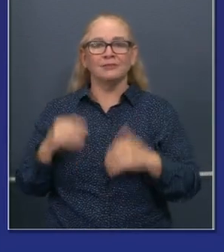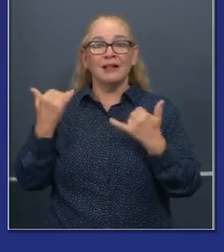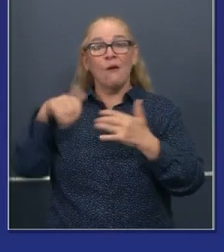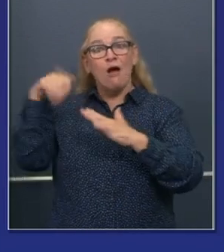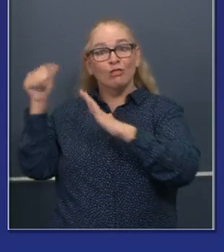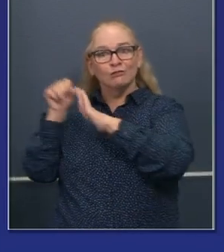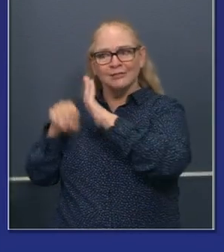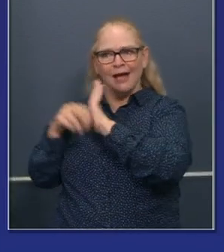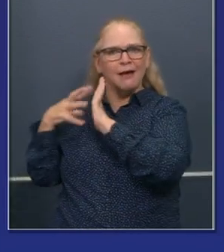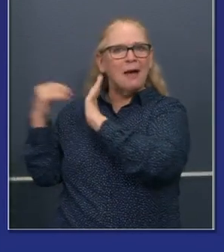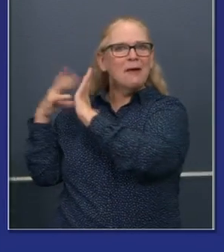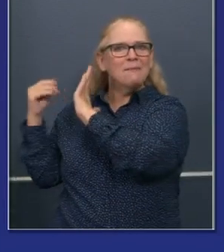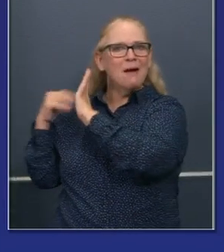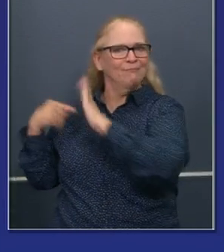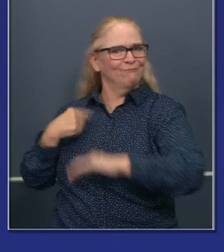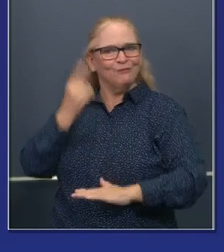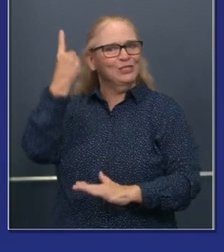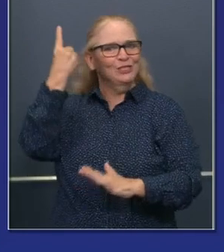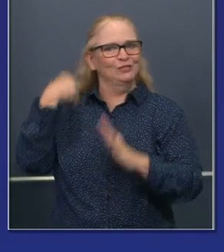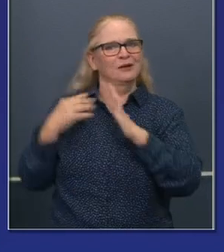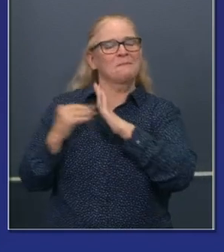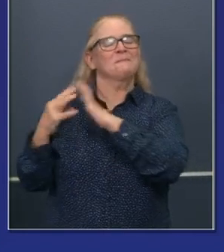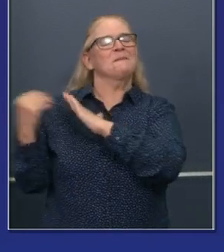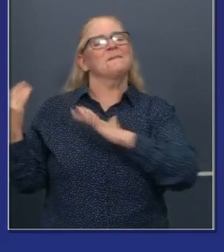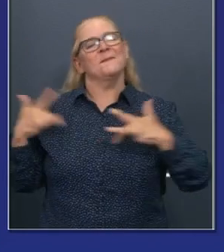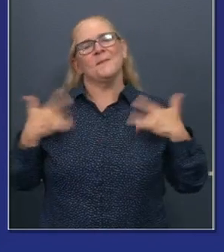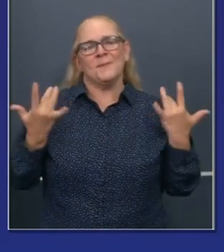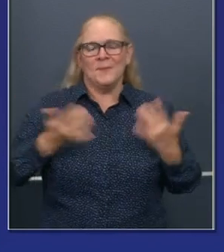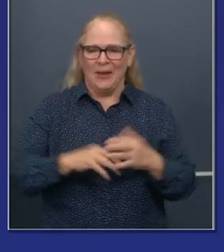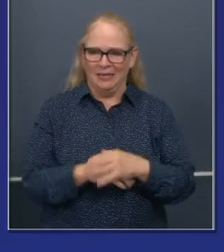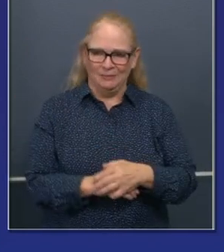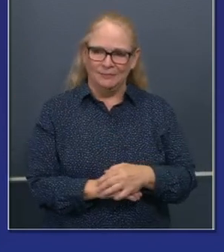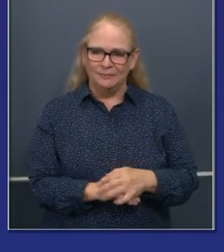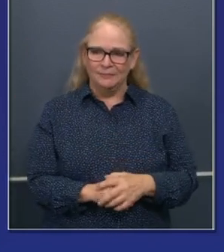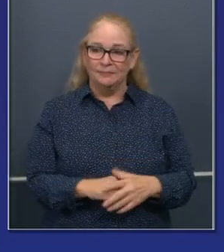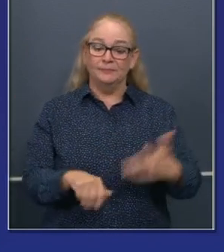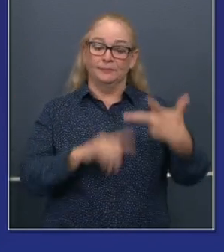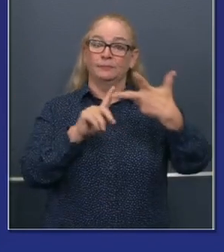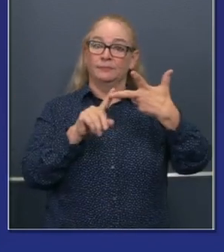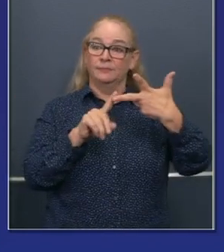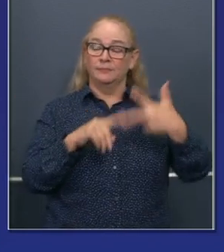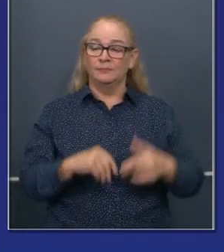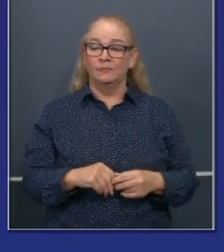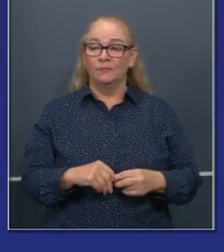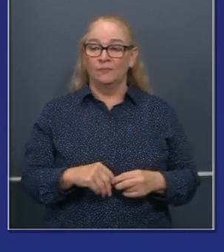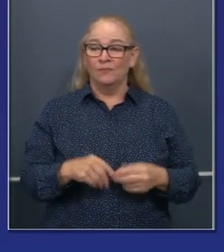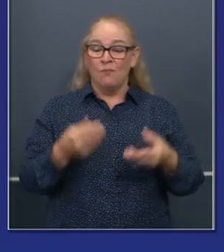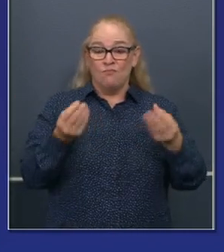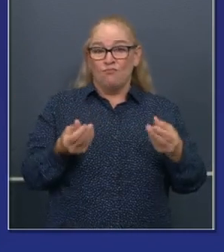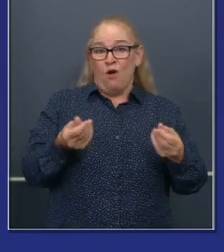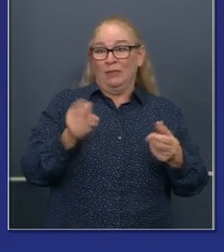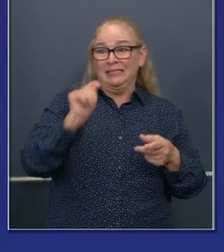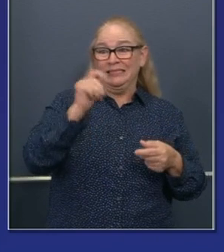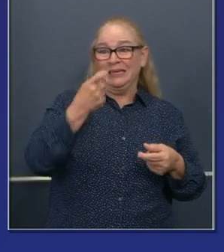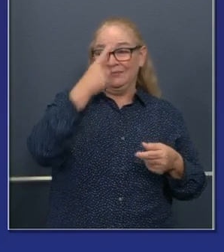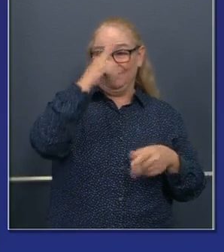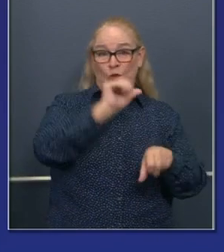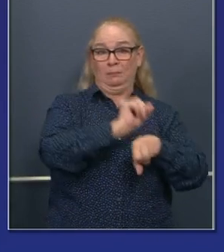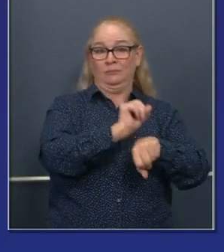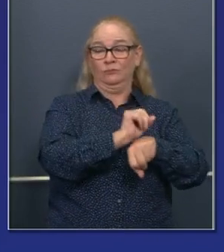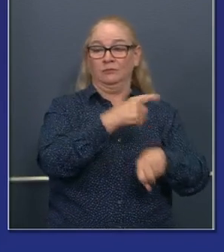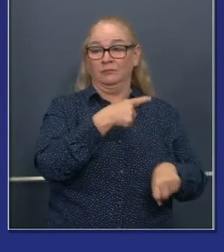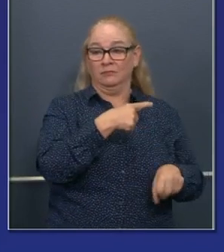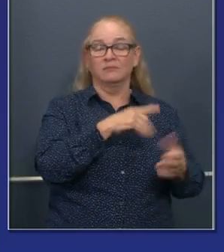this model. We've weighed property tax penalties for small businesses and we created a new small business loan targeting